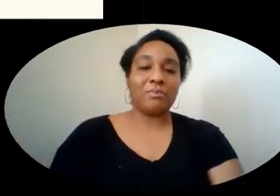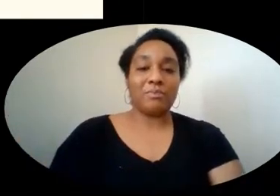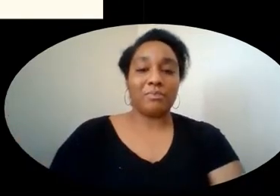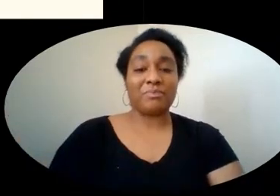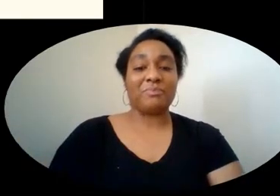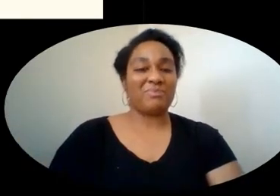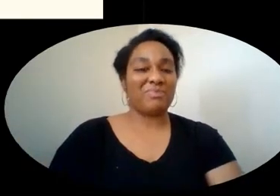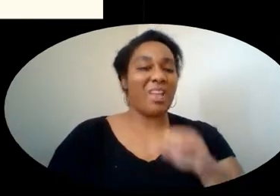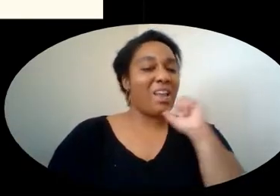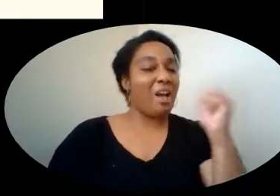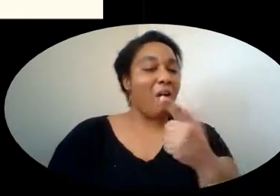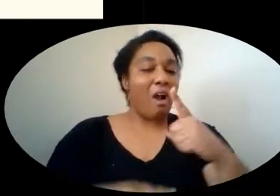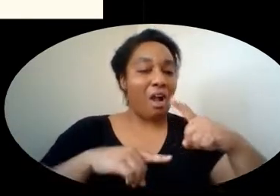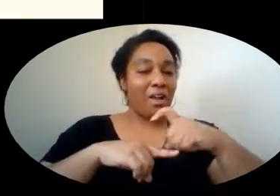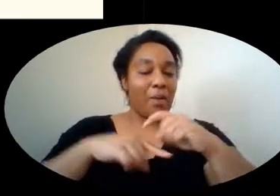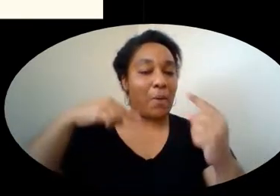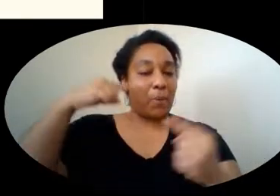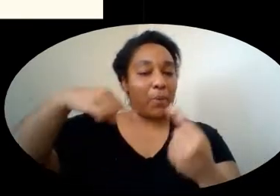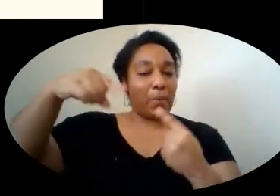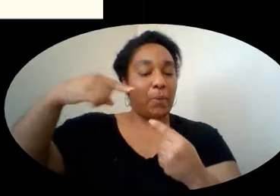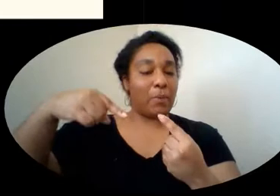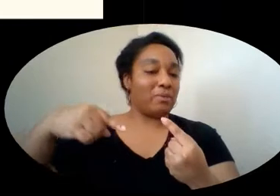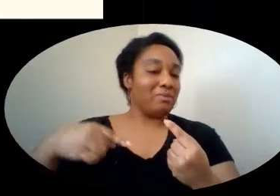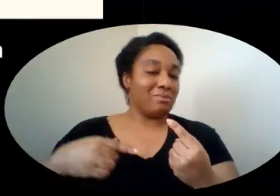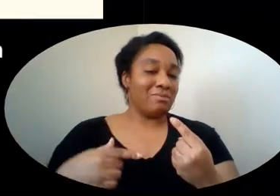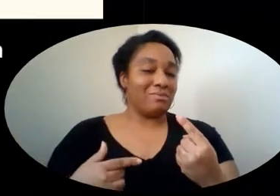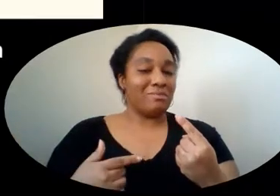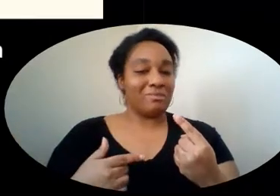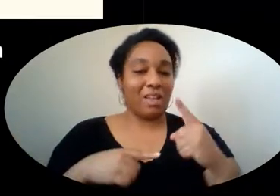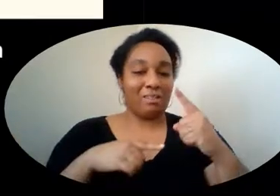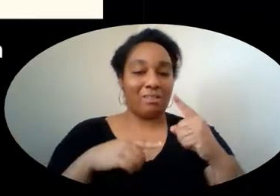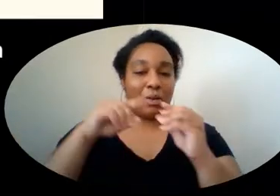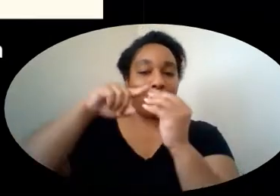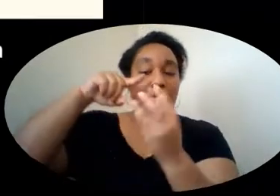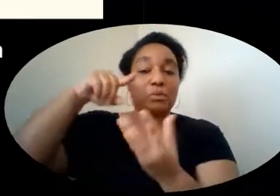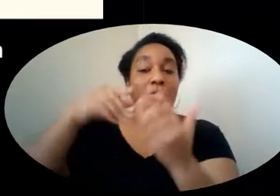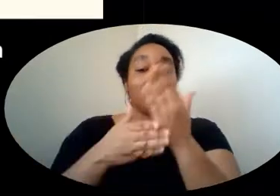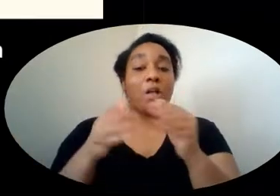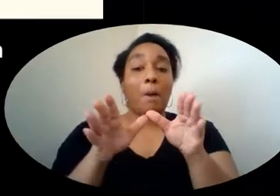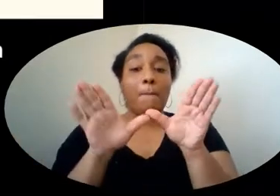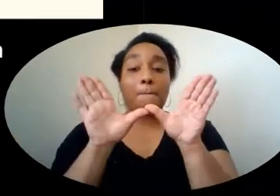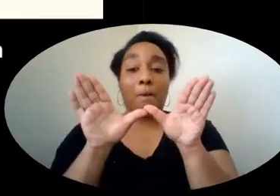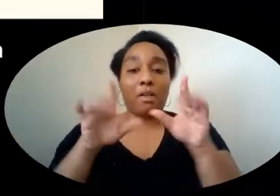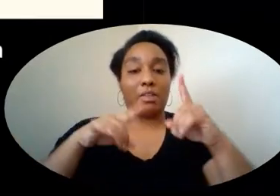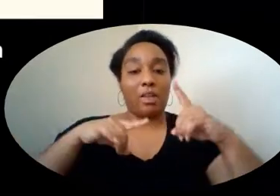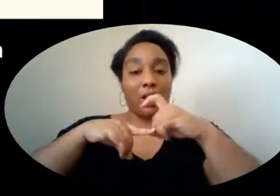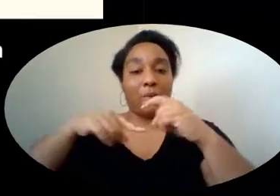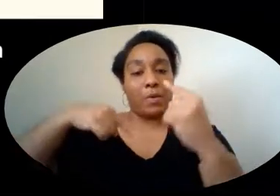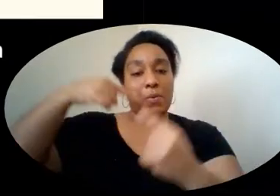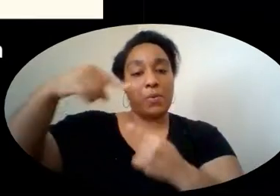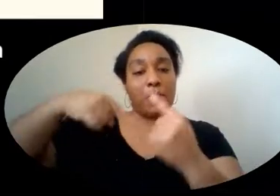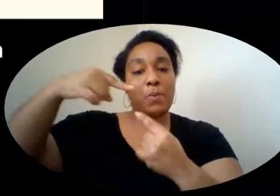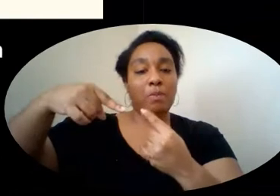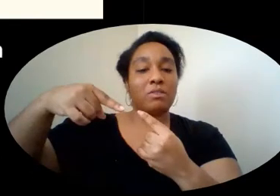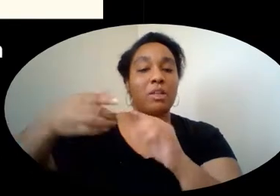Not all caterpillars spin cocoons. Some moth caterpillars spin a cocoon around them and turn